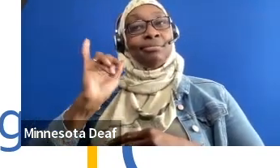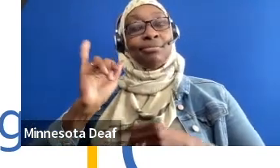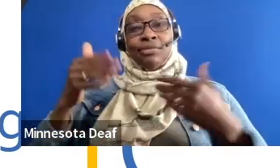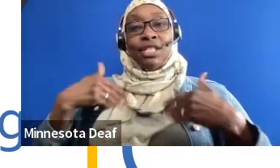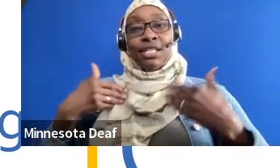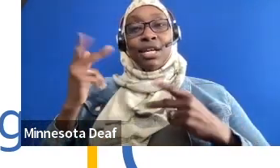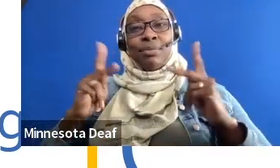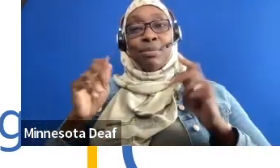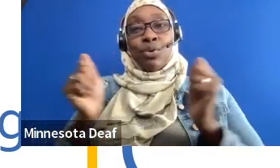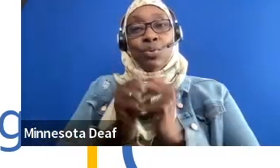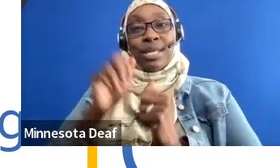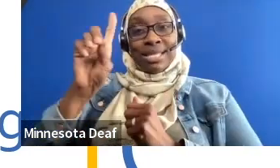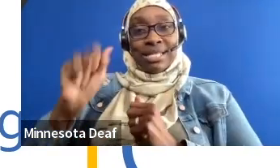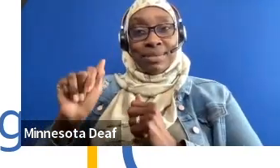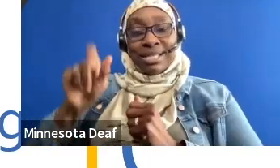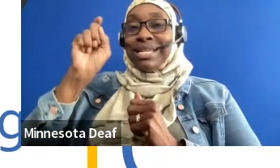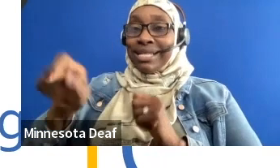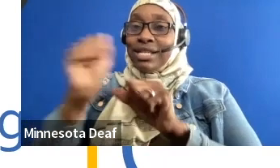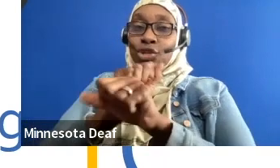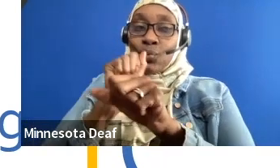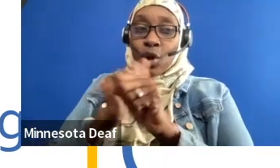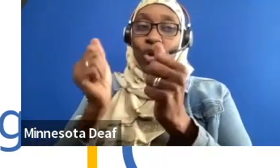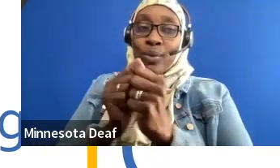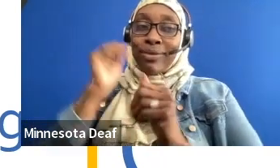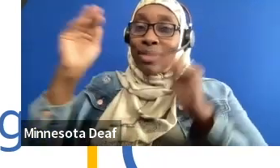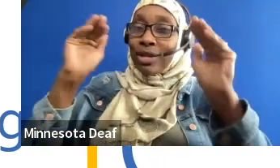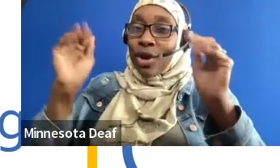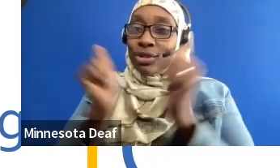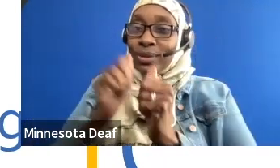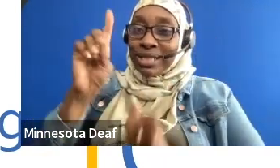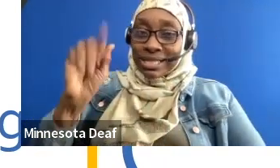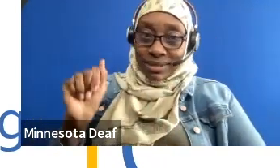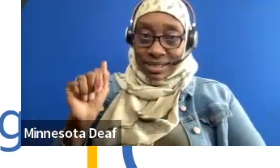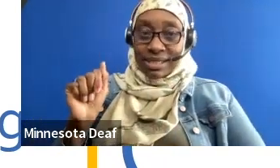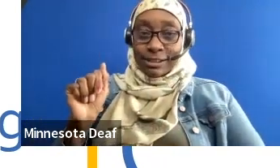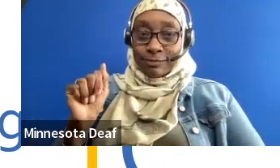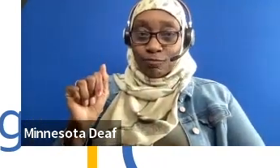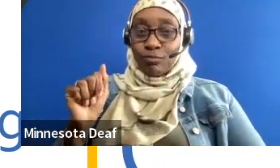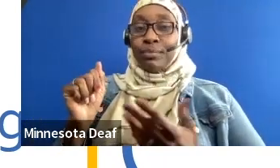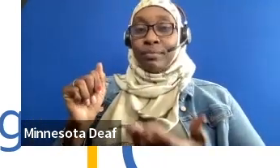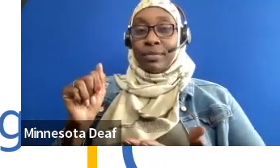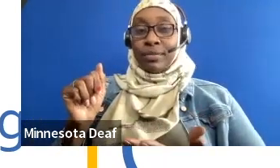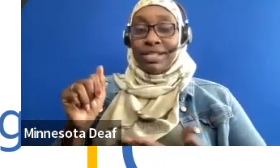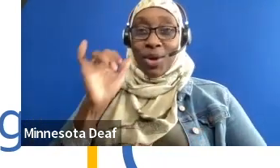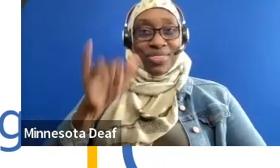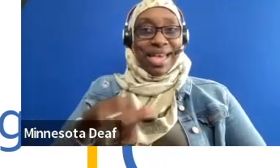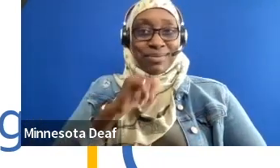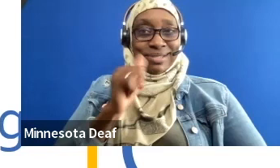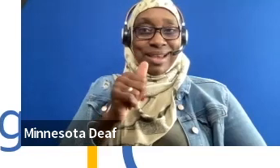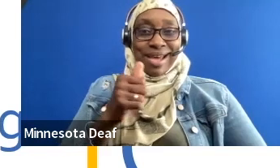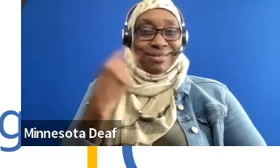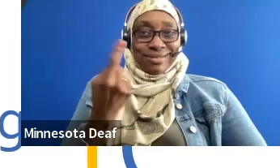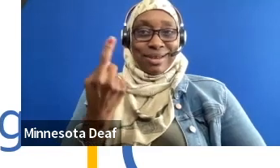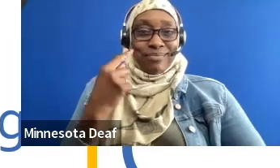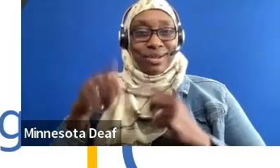1985 prior to the passing of the ADA. Huge. This wasn't really a thing when disability rights were even being thought about just yet.